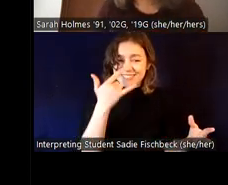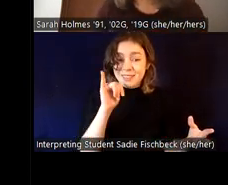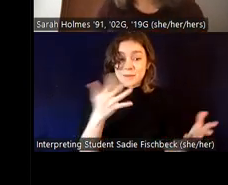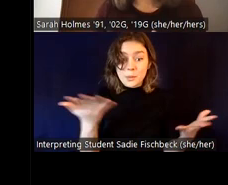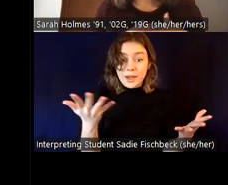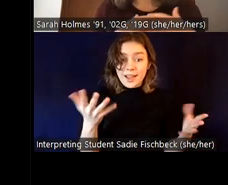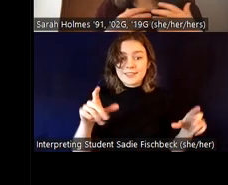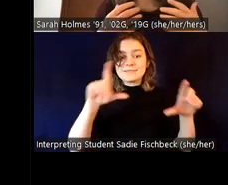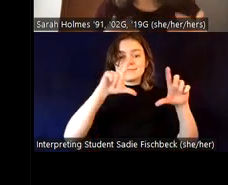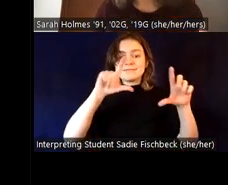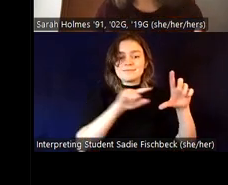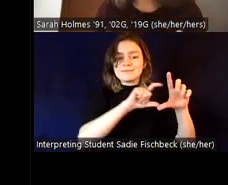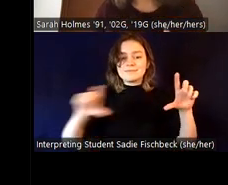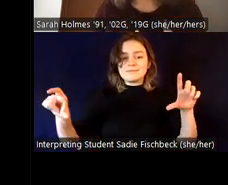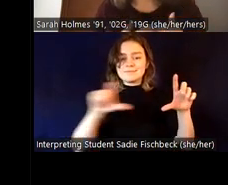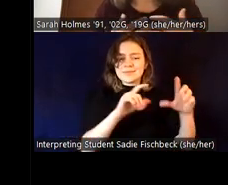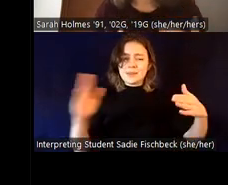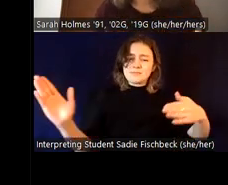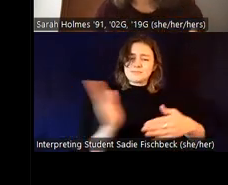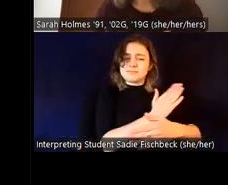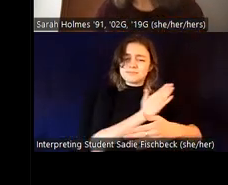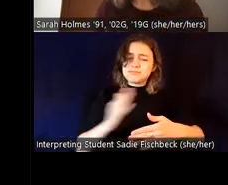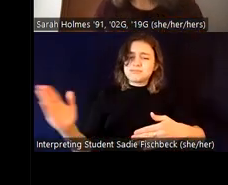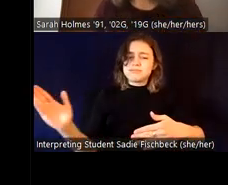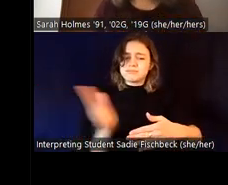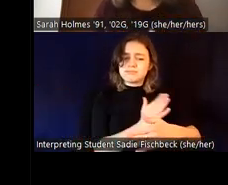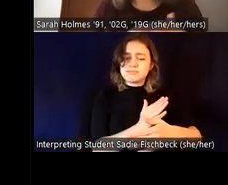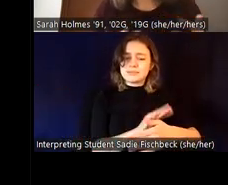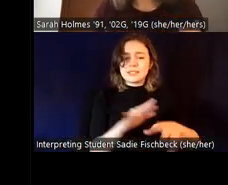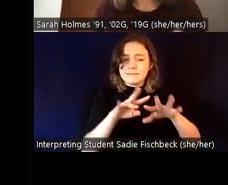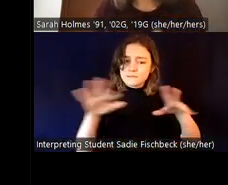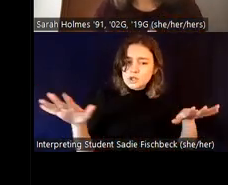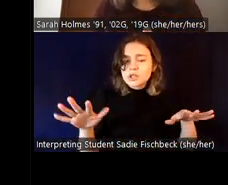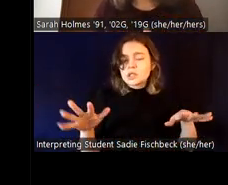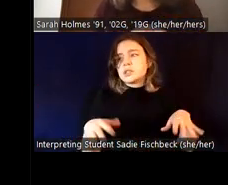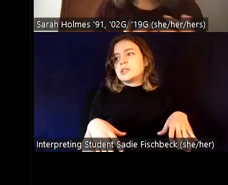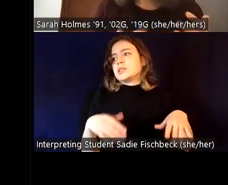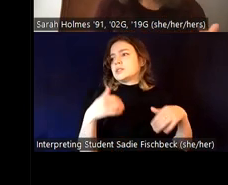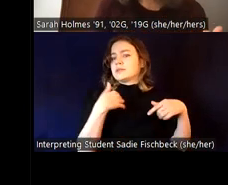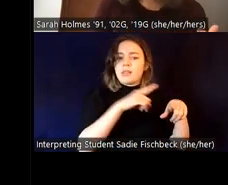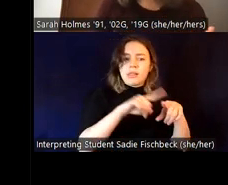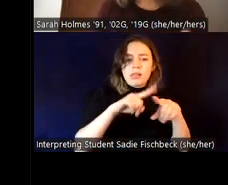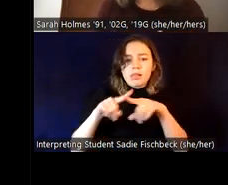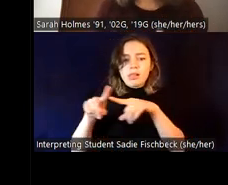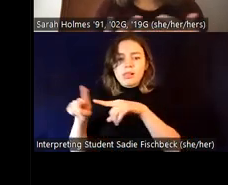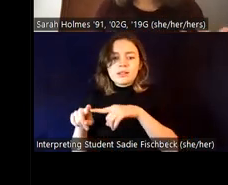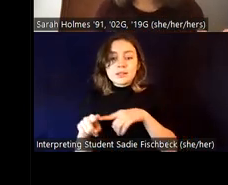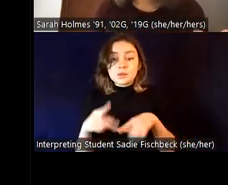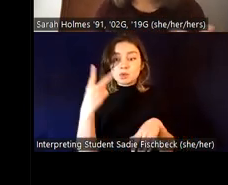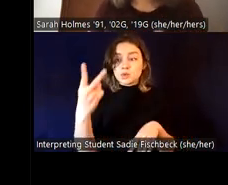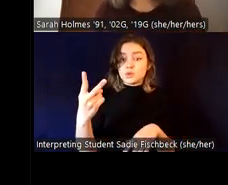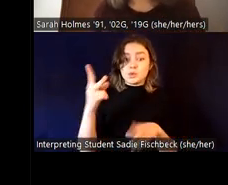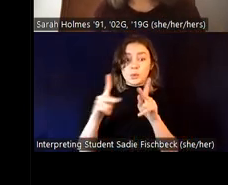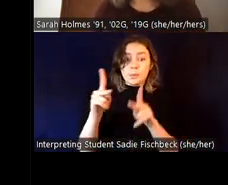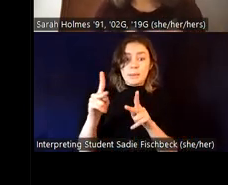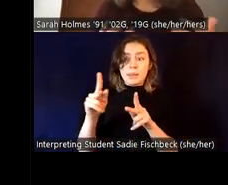infographic. There's a great deal of variety and diversity. Uh, there's a lot of difference. No two people really show their